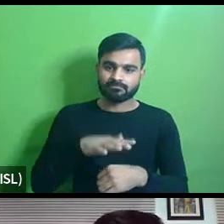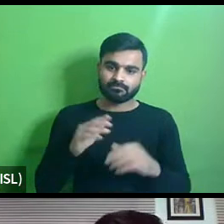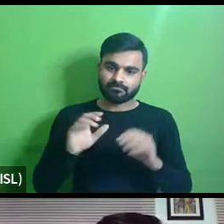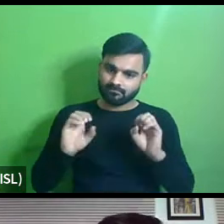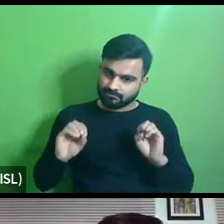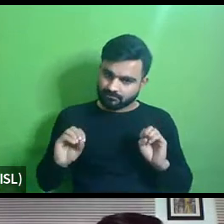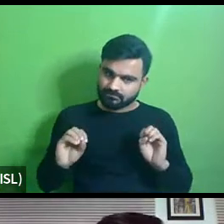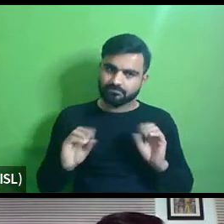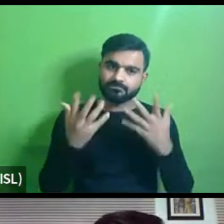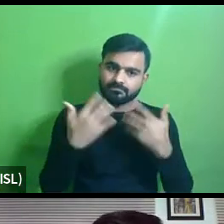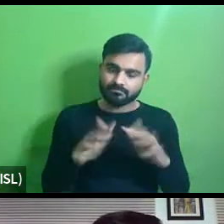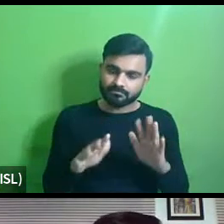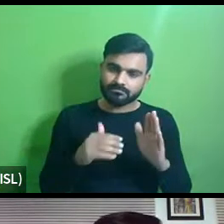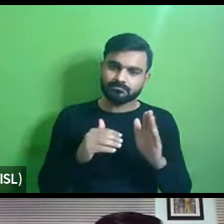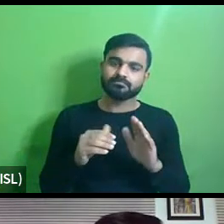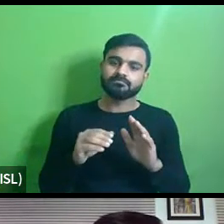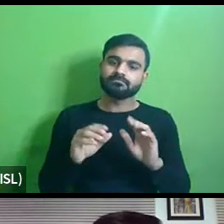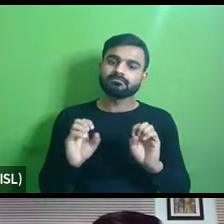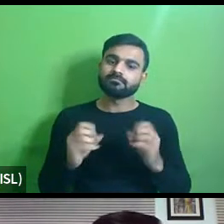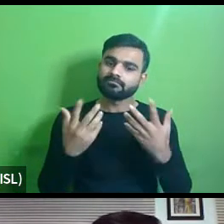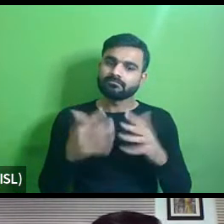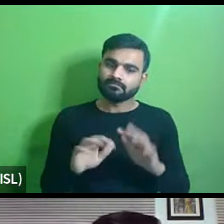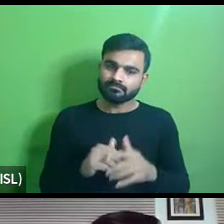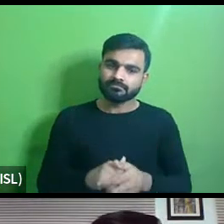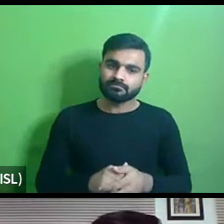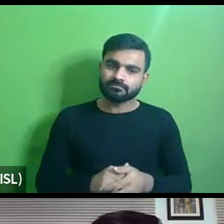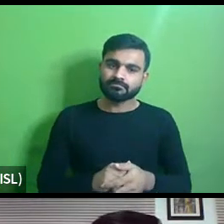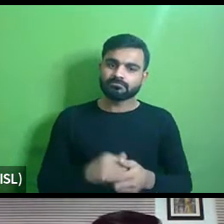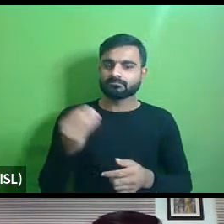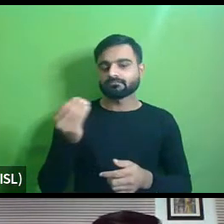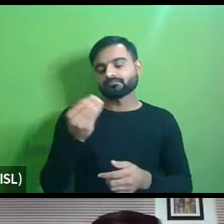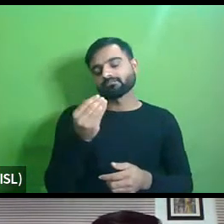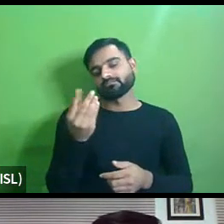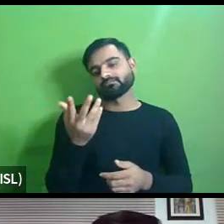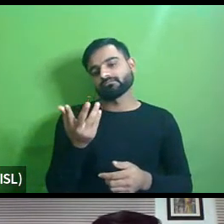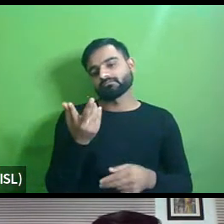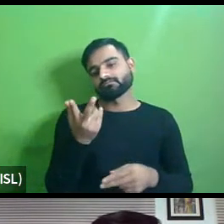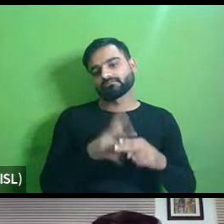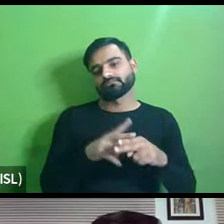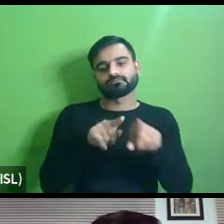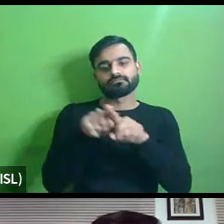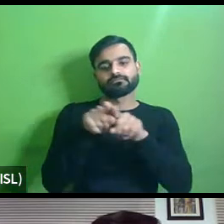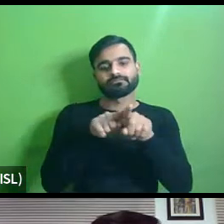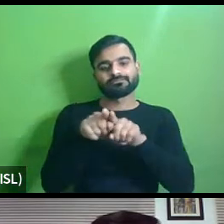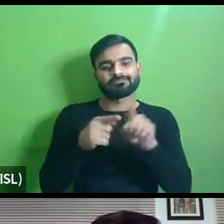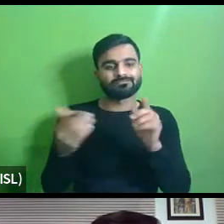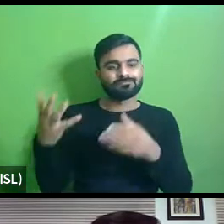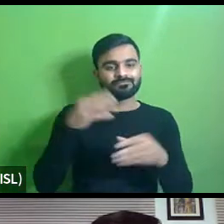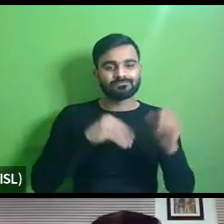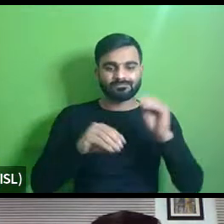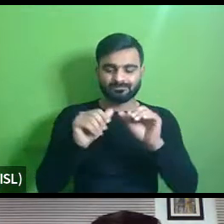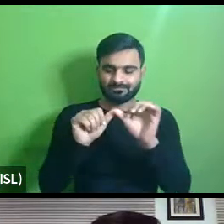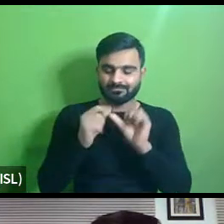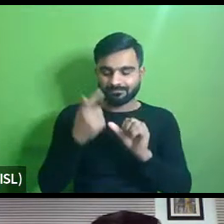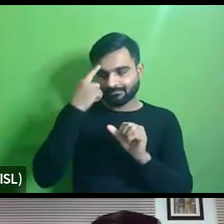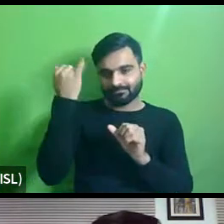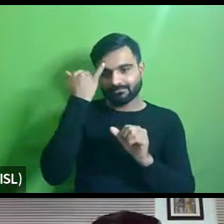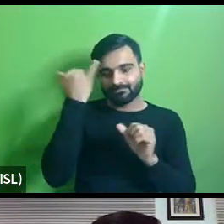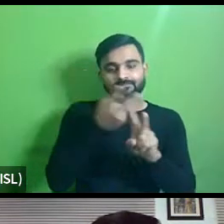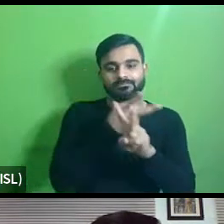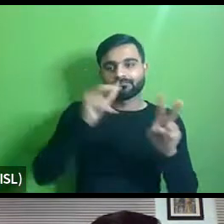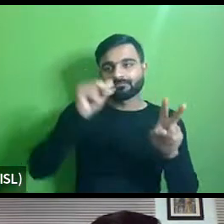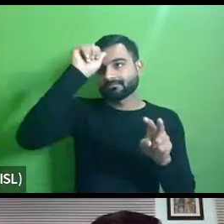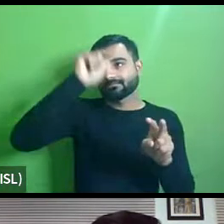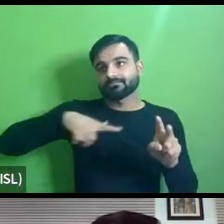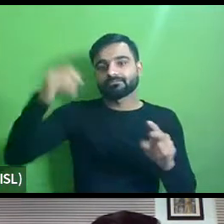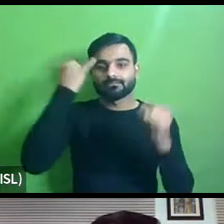uh we have made a beginning and uh you know there are some examples that are coming up in different parts of the country